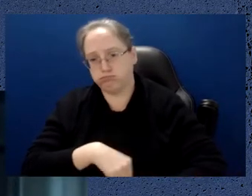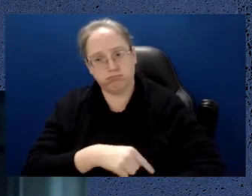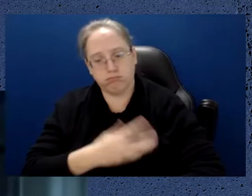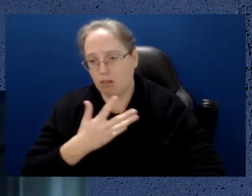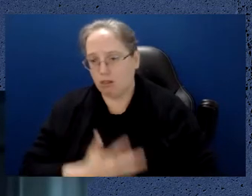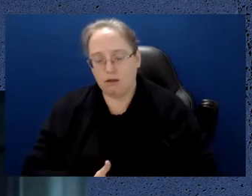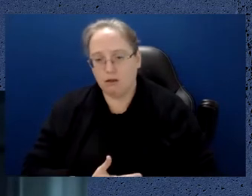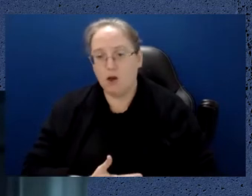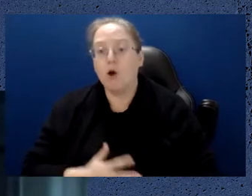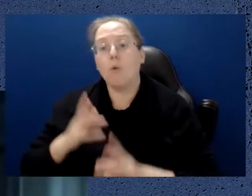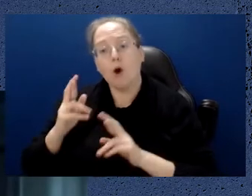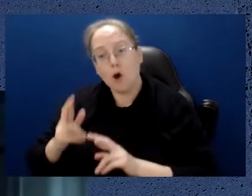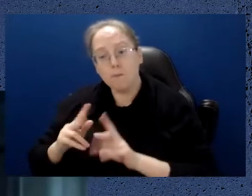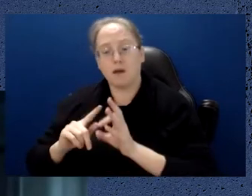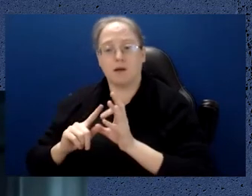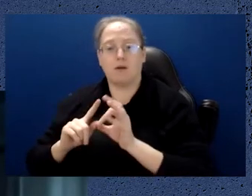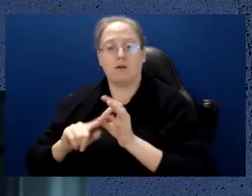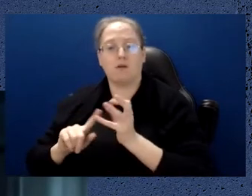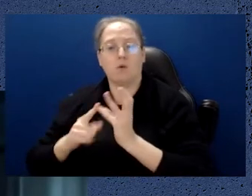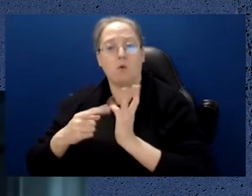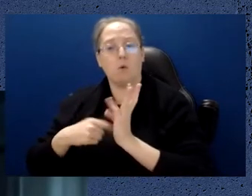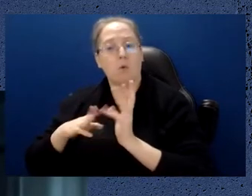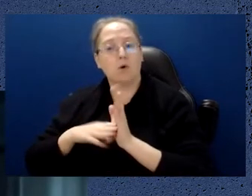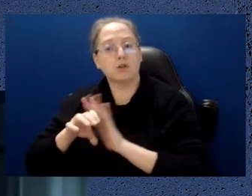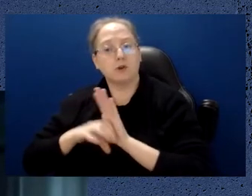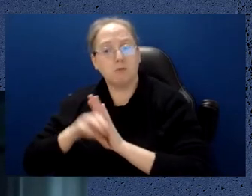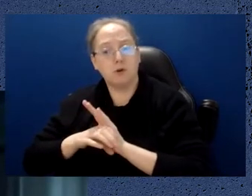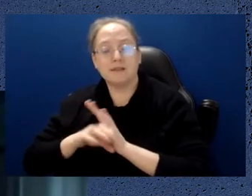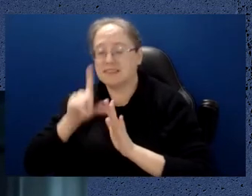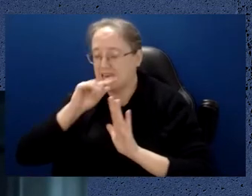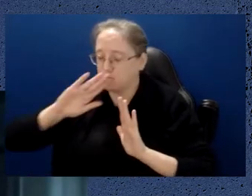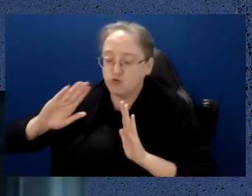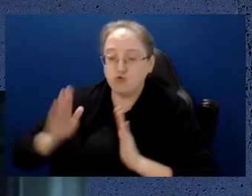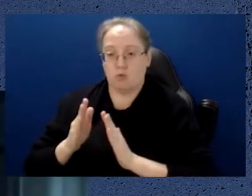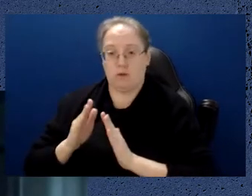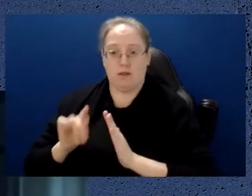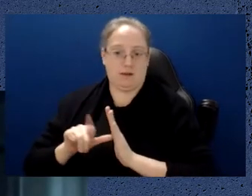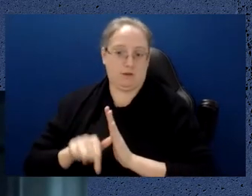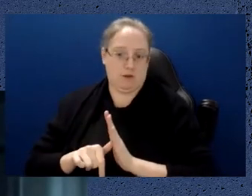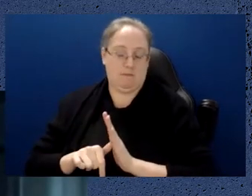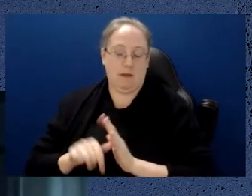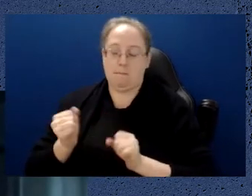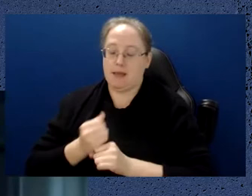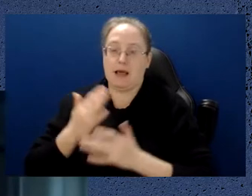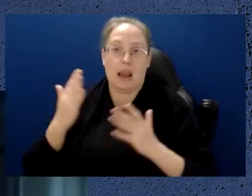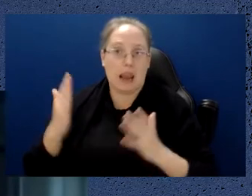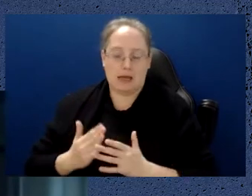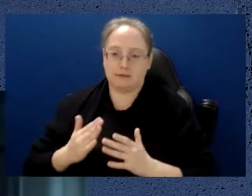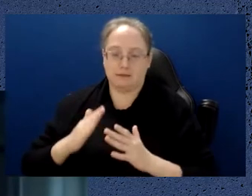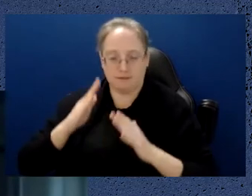quantum computers will cut that Gordian knot and make it much simpler and less energy intensive in order to train